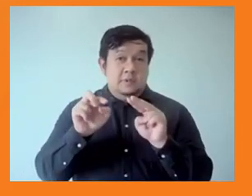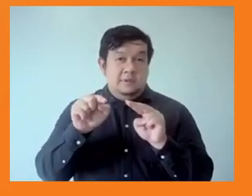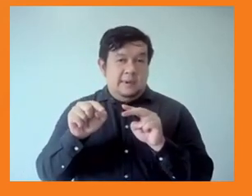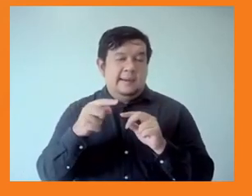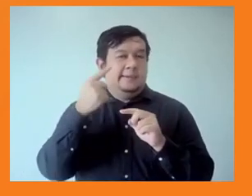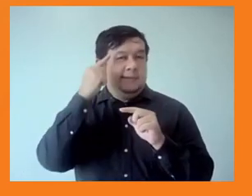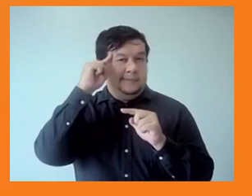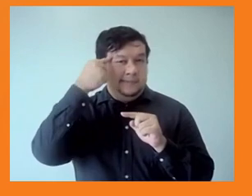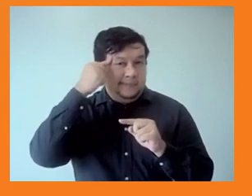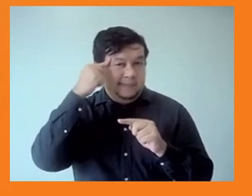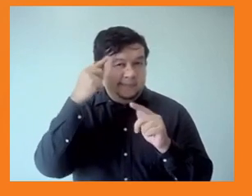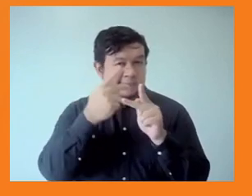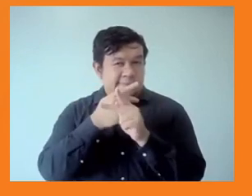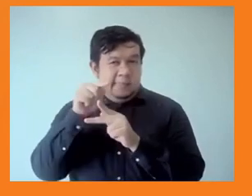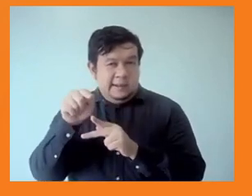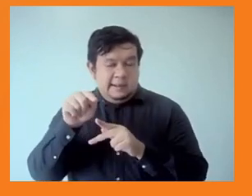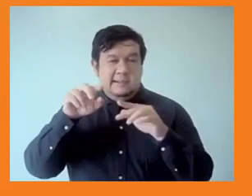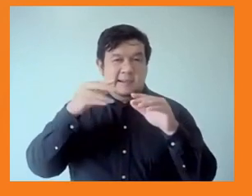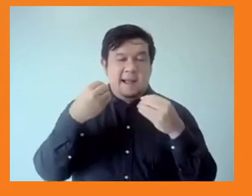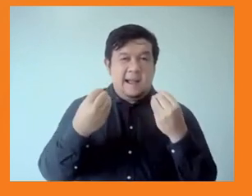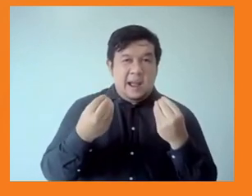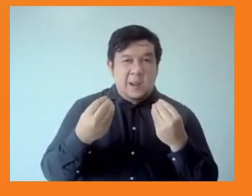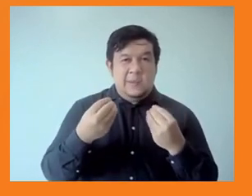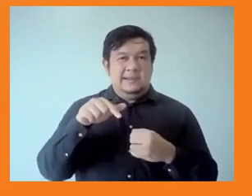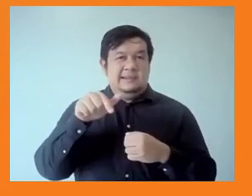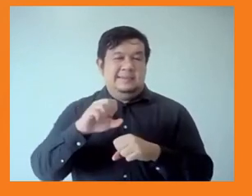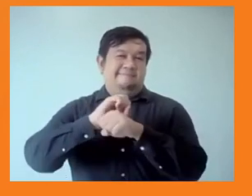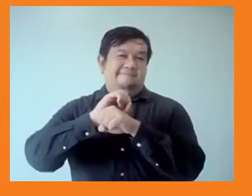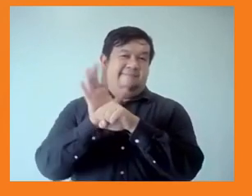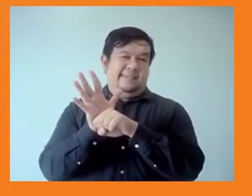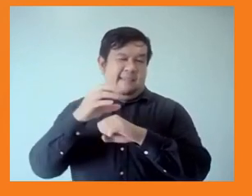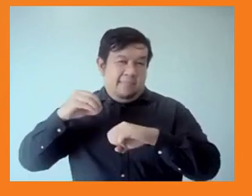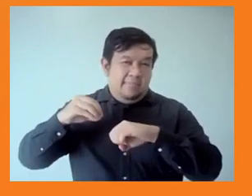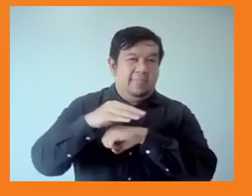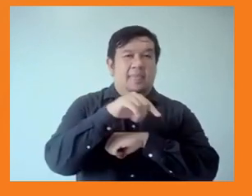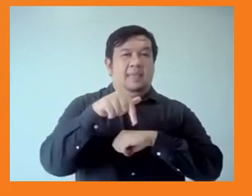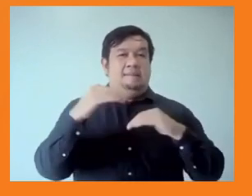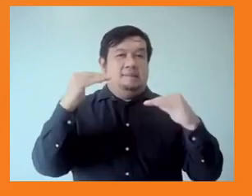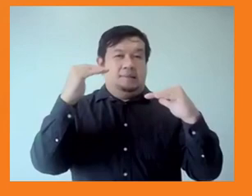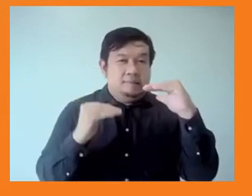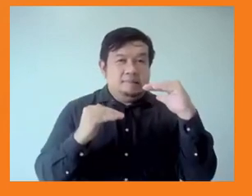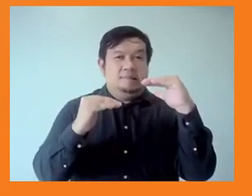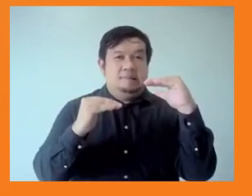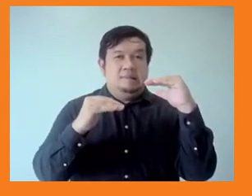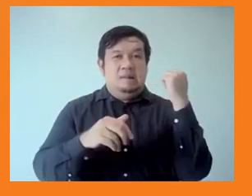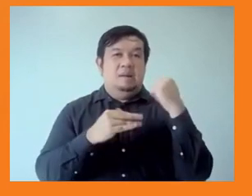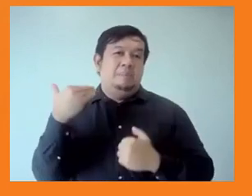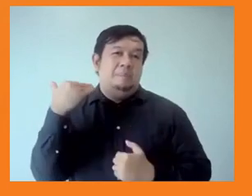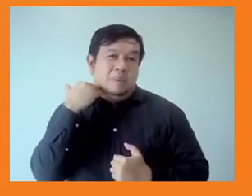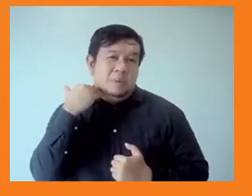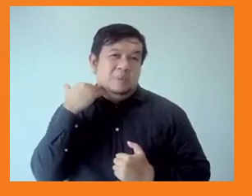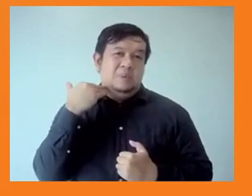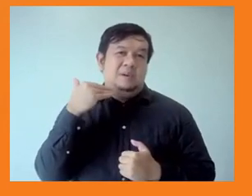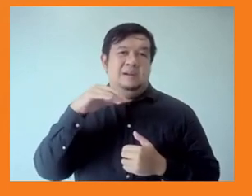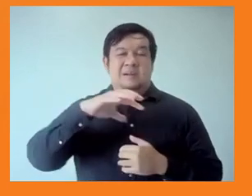-19 has driven the number of Asians in poverty to 1.4 billion. At the same time, Asia's billionaires increased their wealth by